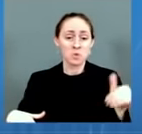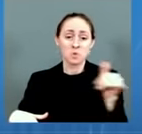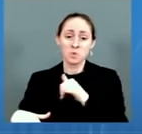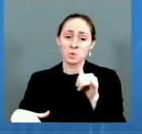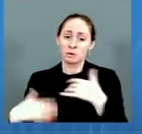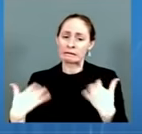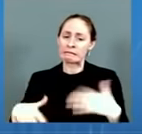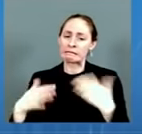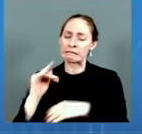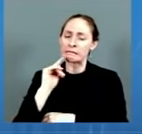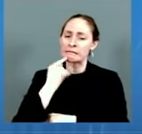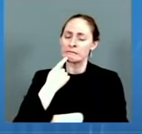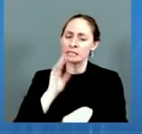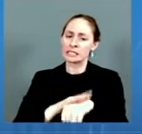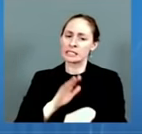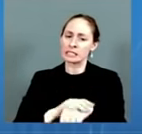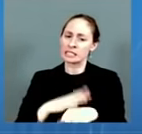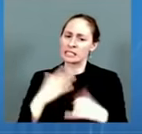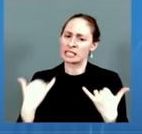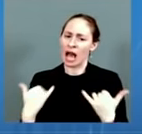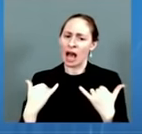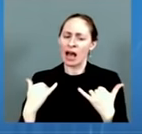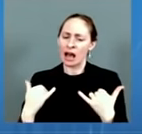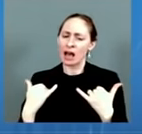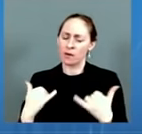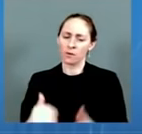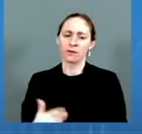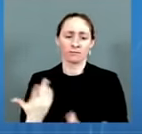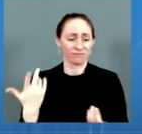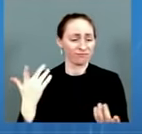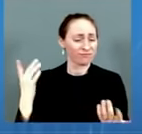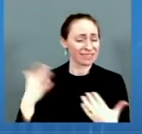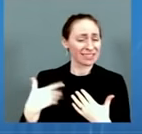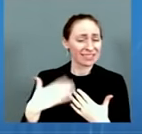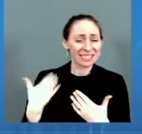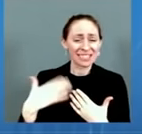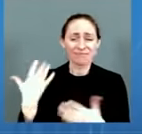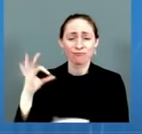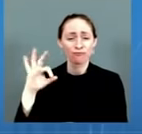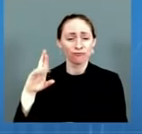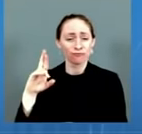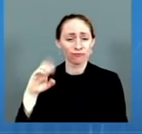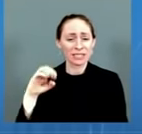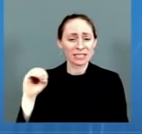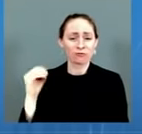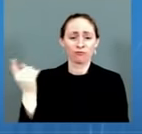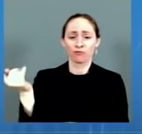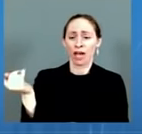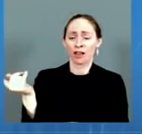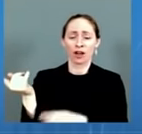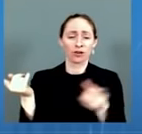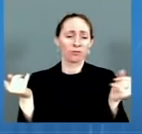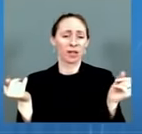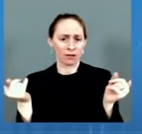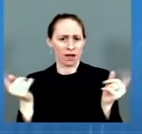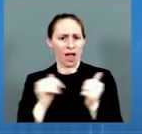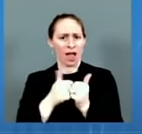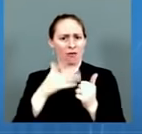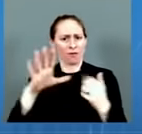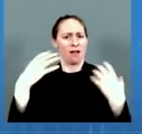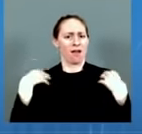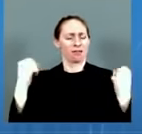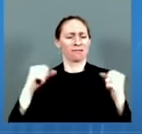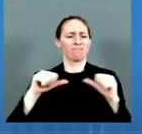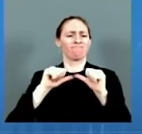ones, and your communities this holiday season and winter. With that, let's take some questions. Over to you, Kevin.